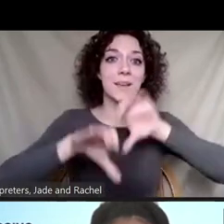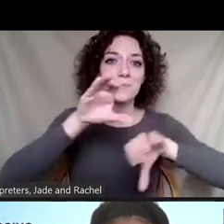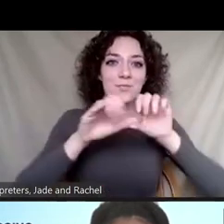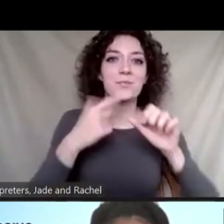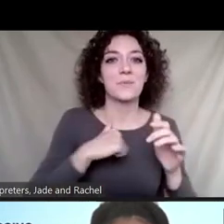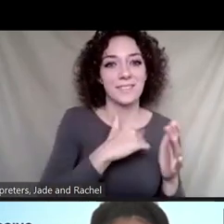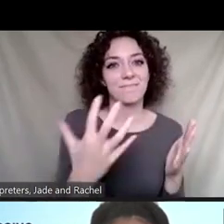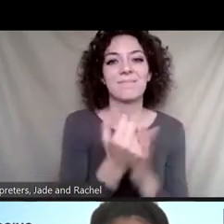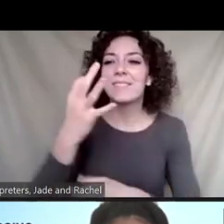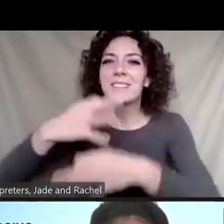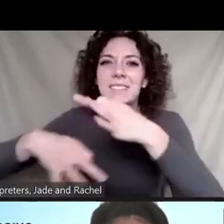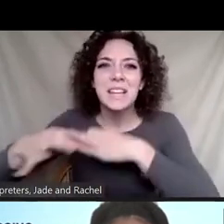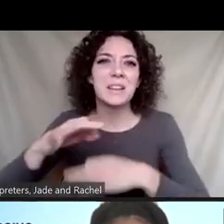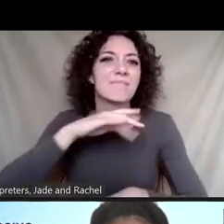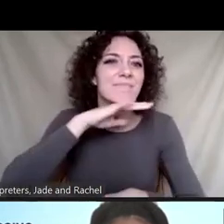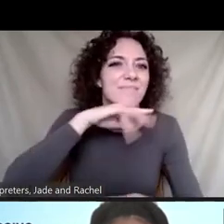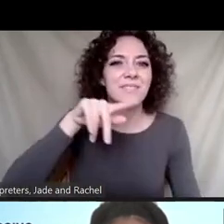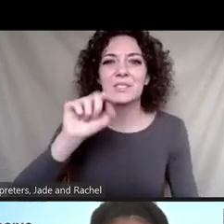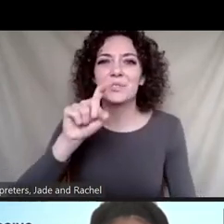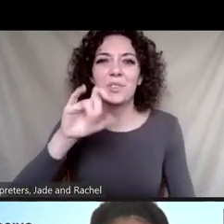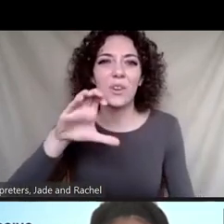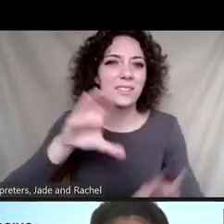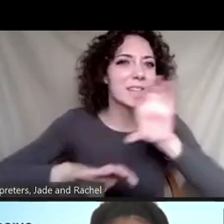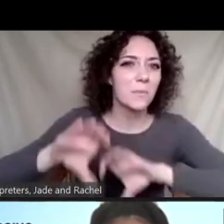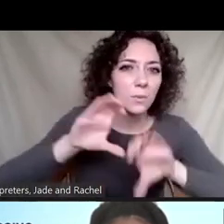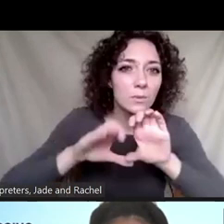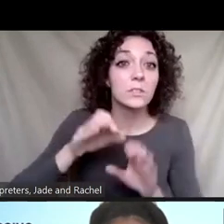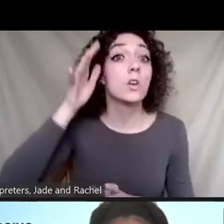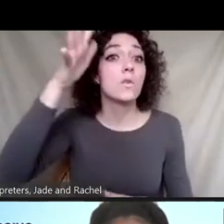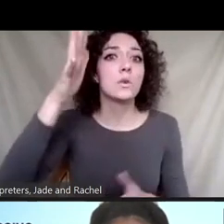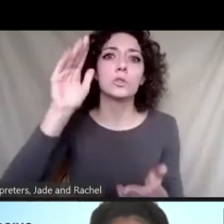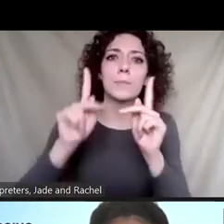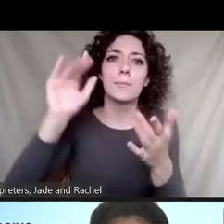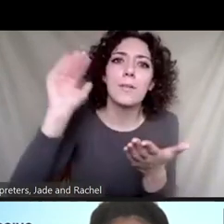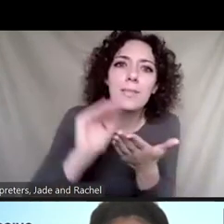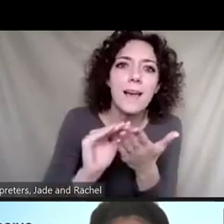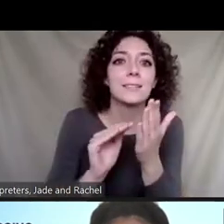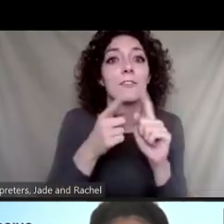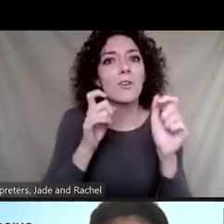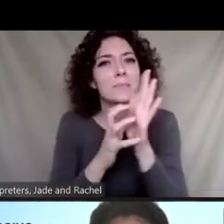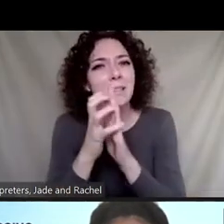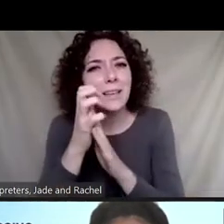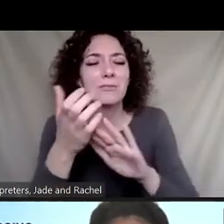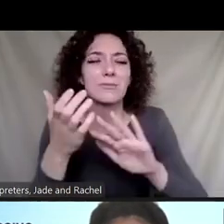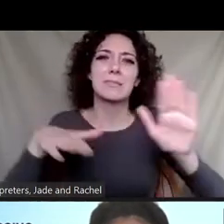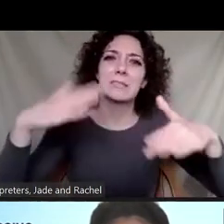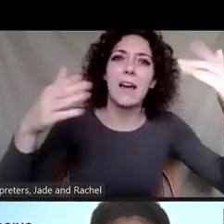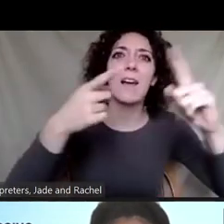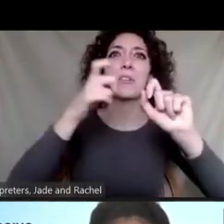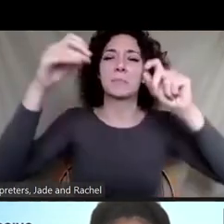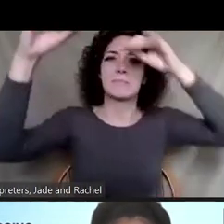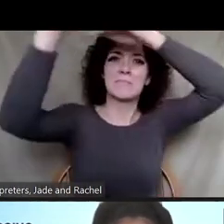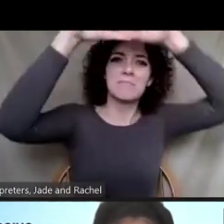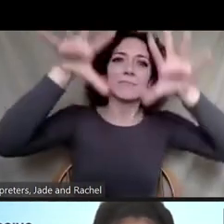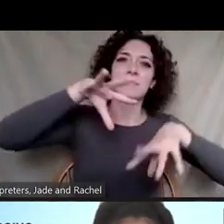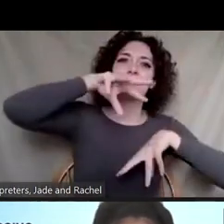chemicals. Imagine a world where many less people die and suffer from cancer, toxicity, and air pollution. Imagine a world